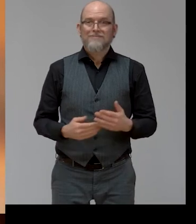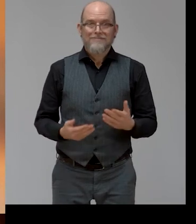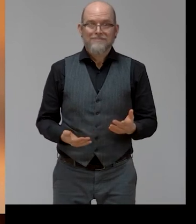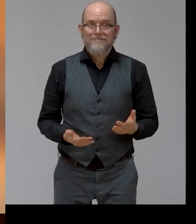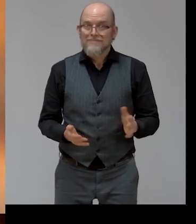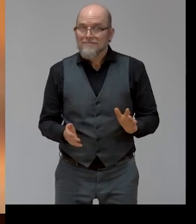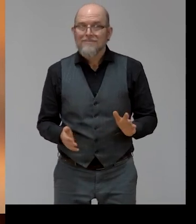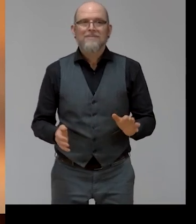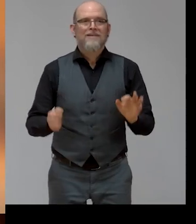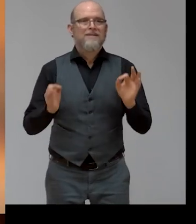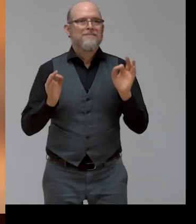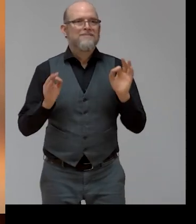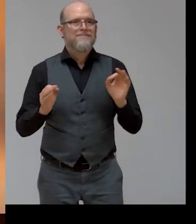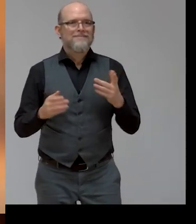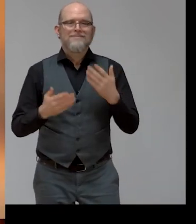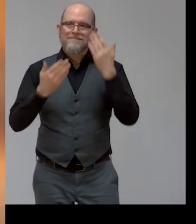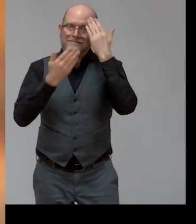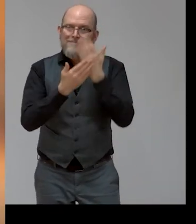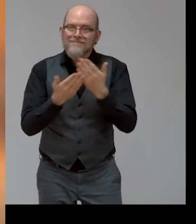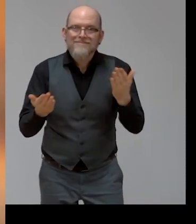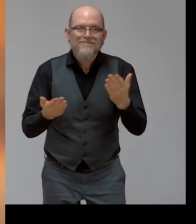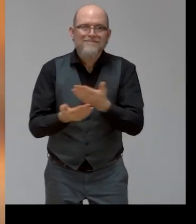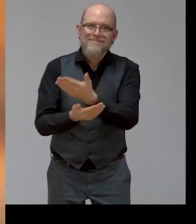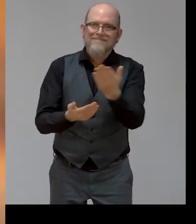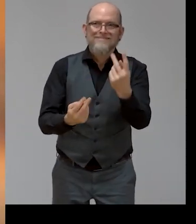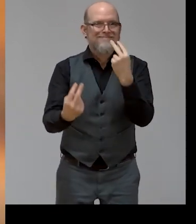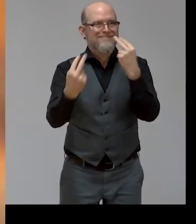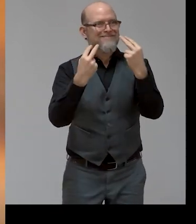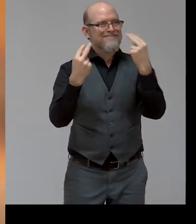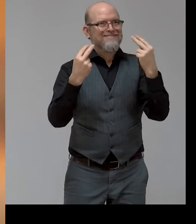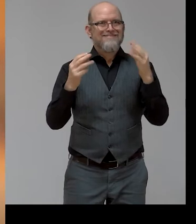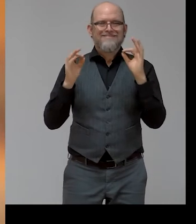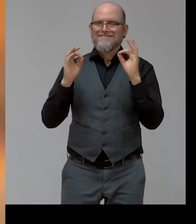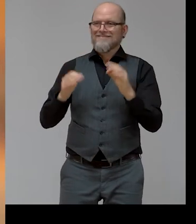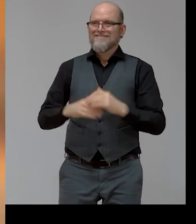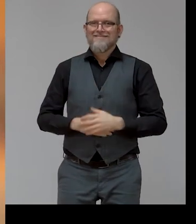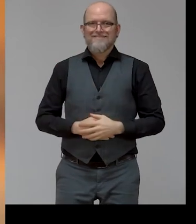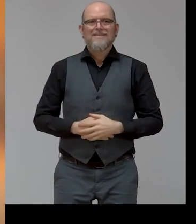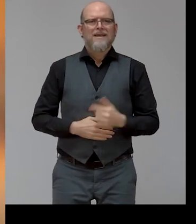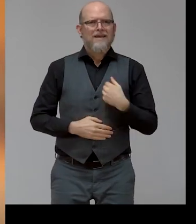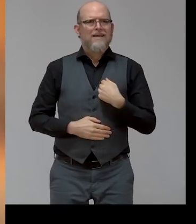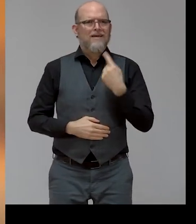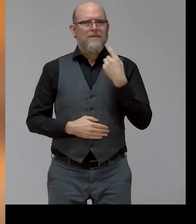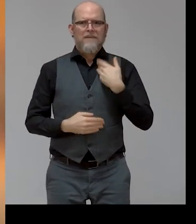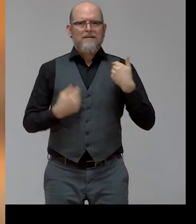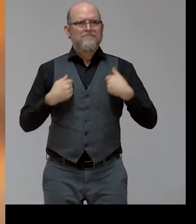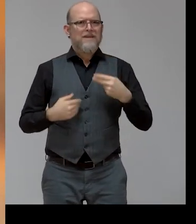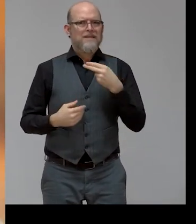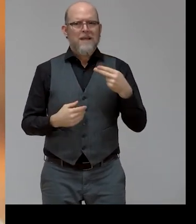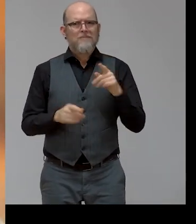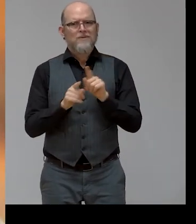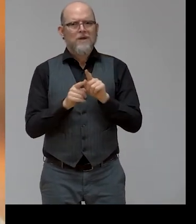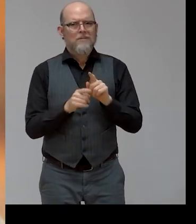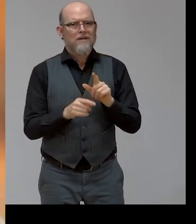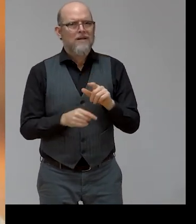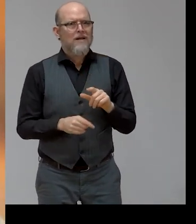Dear participants, also on my behalf, a warm welcome,